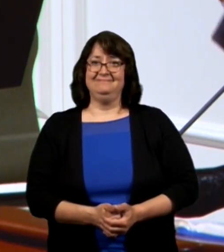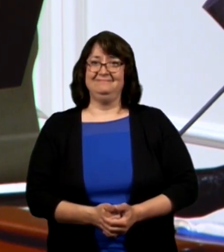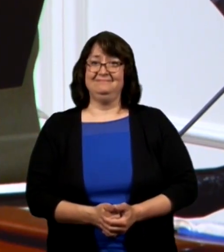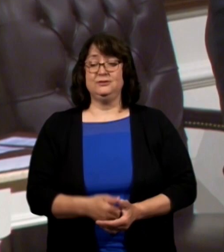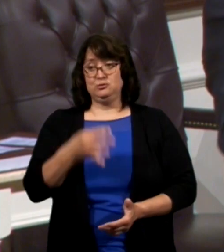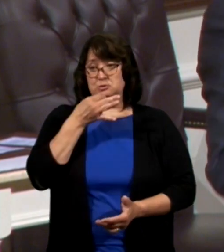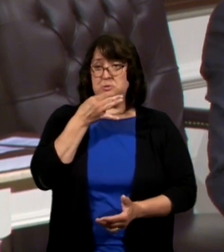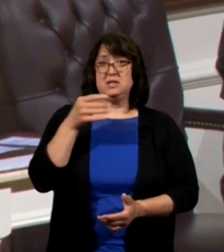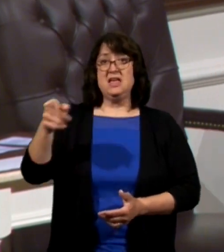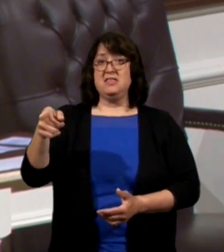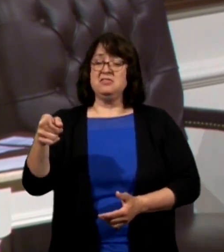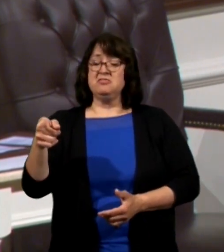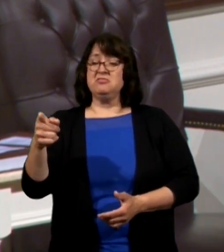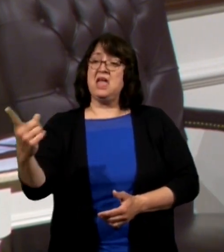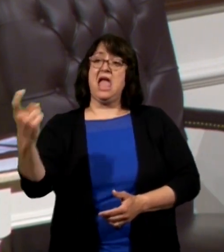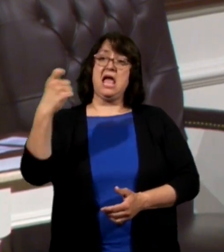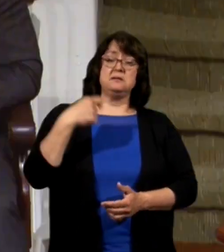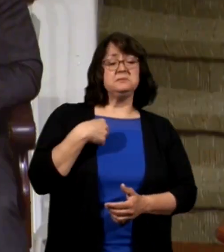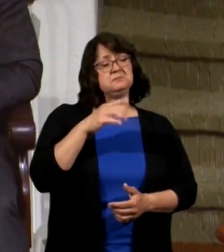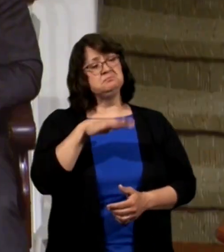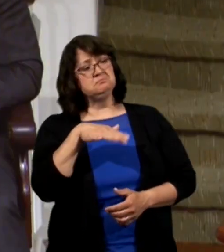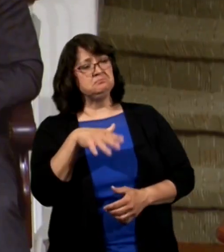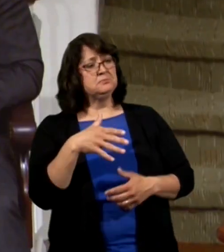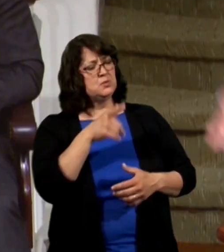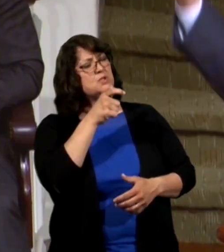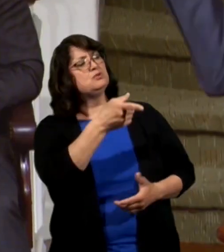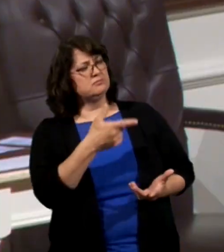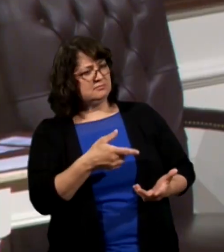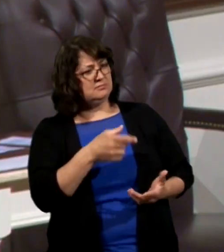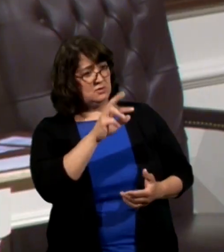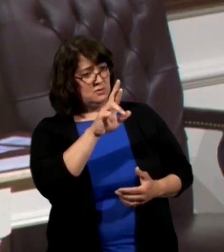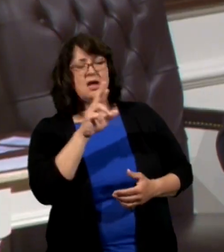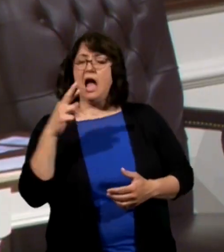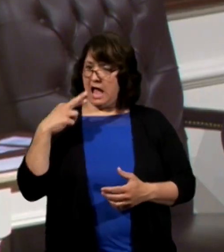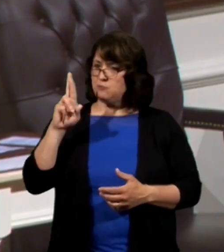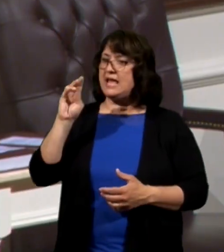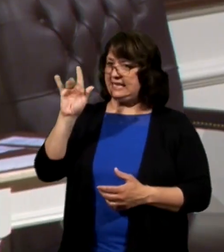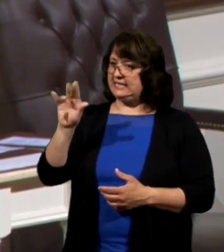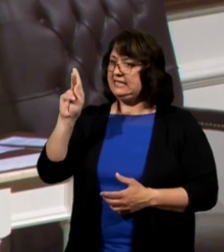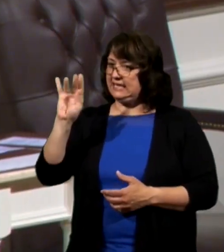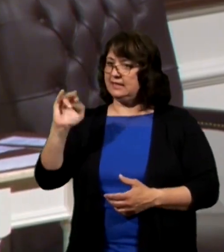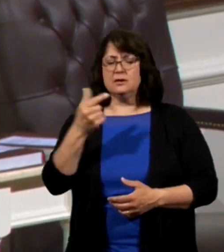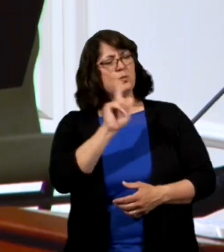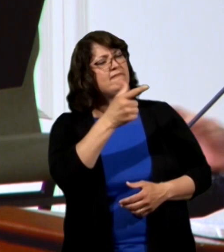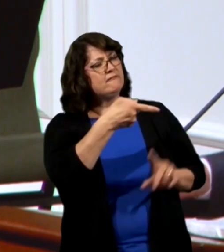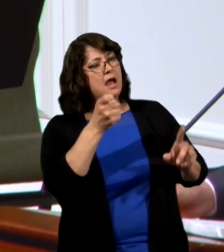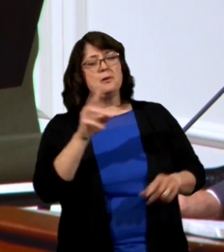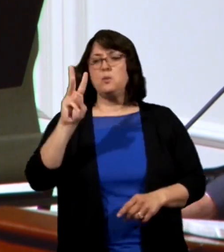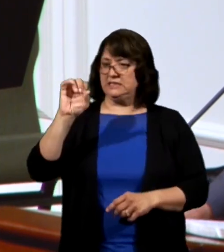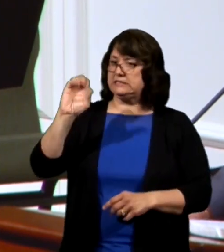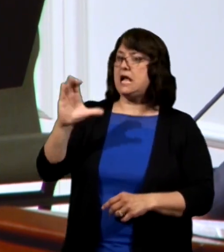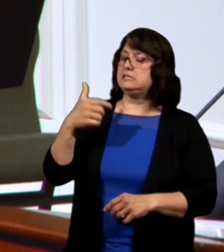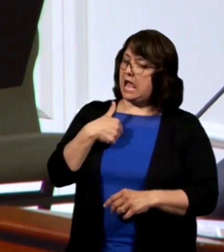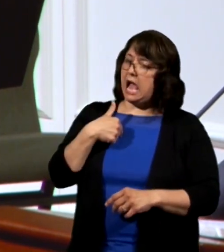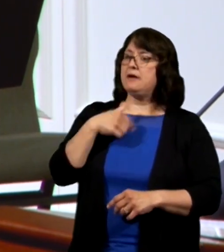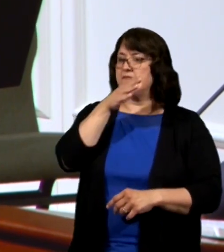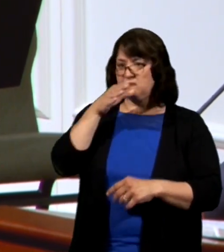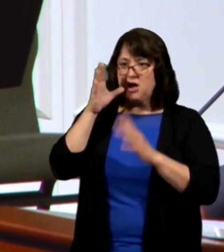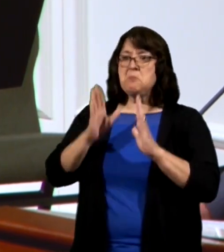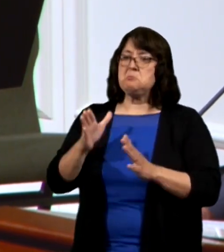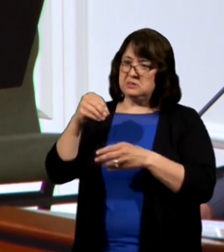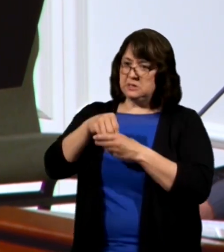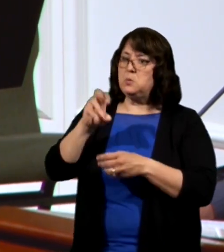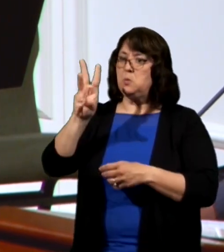pretty soon one of them broaches the subject hey who are you Randy King oh where are you coming from well Wisconsin a farm Wisconsin